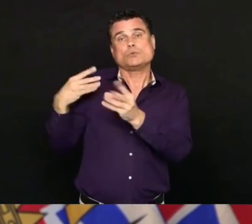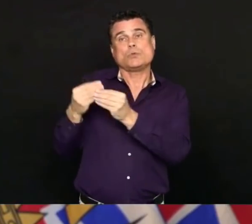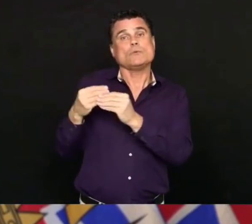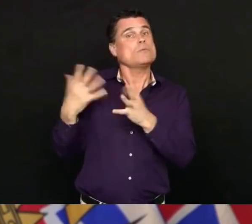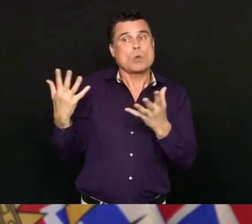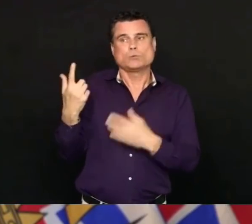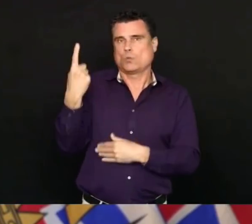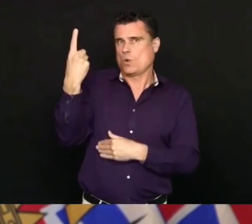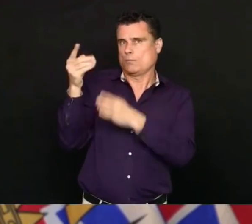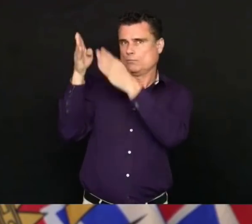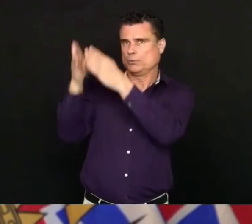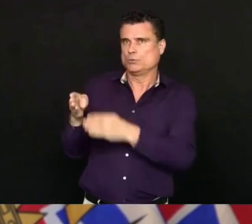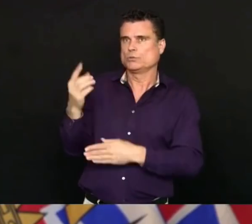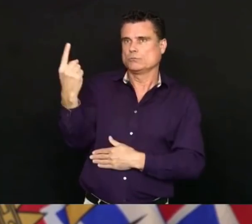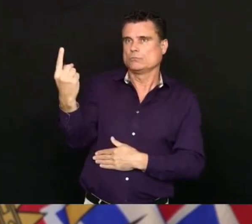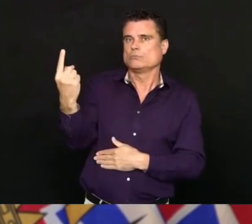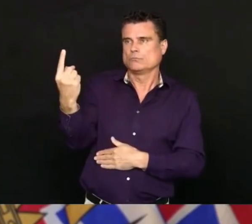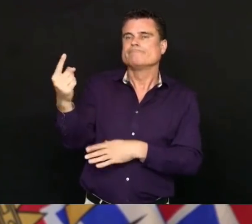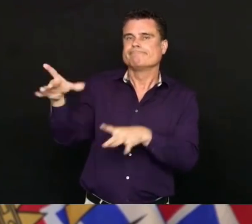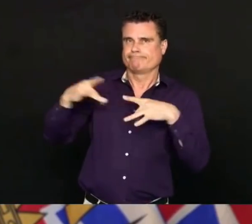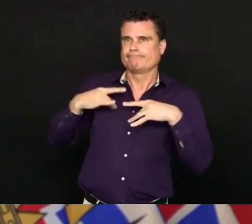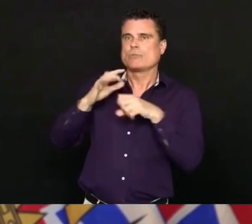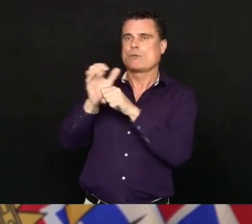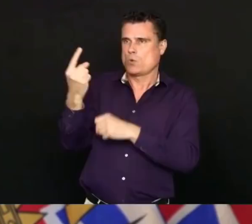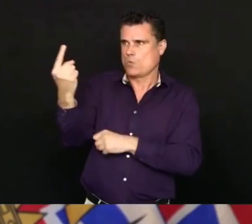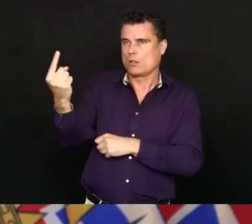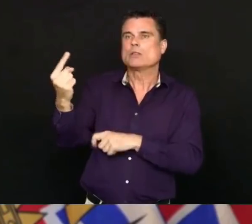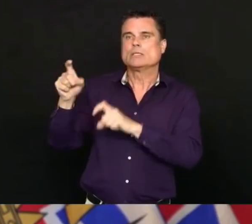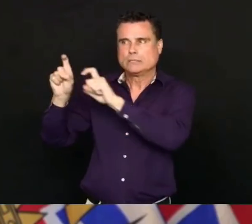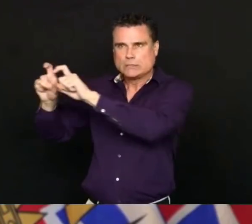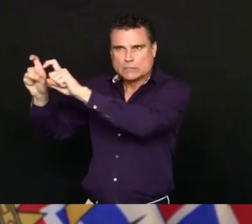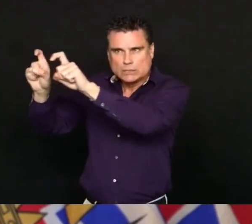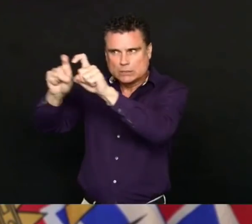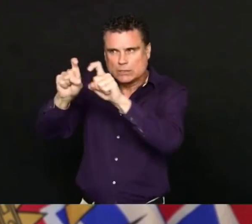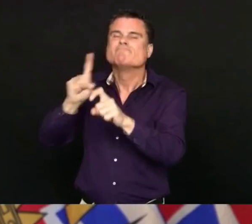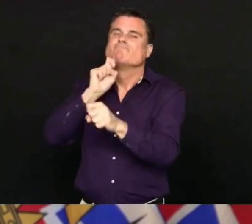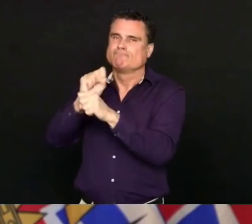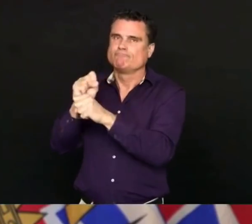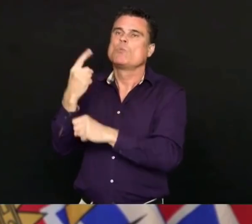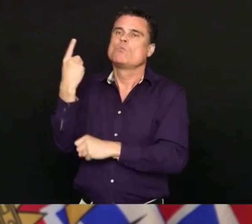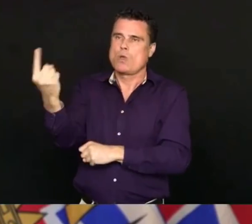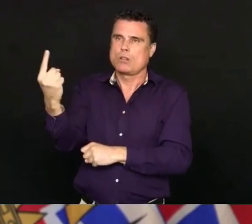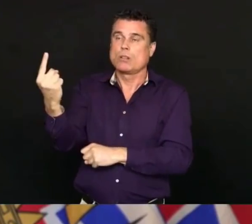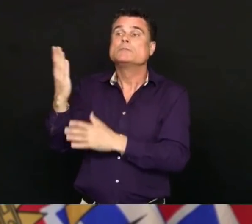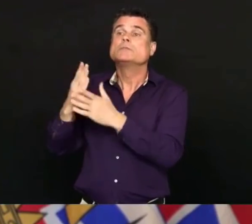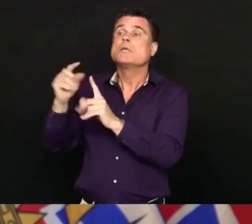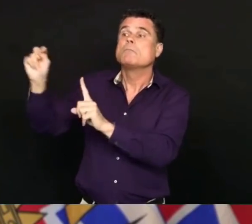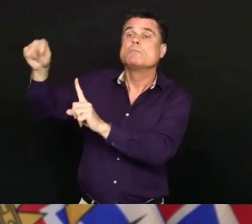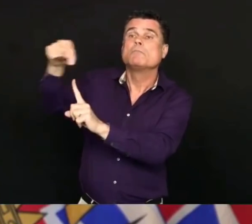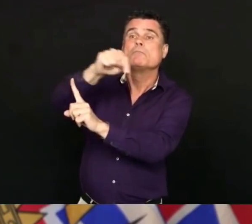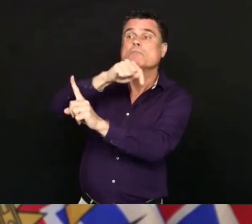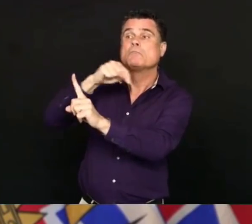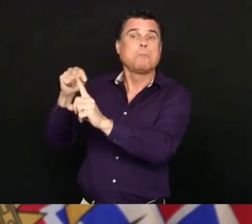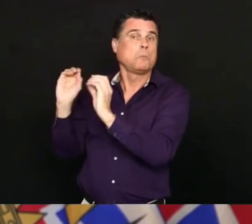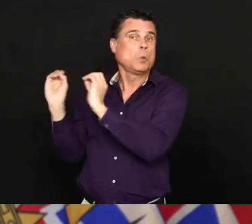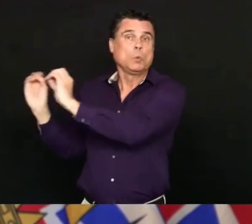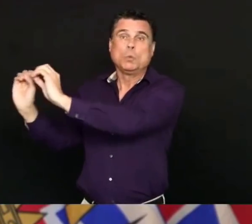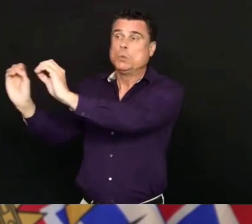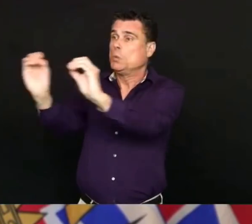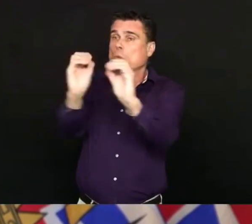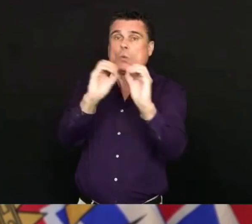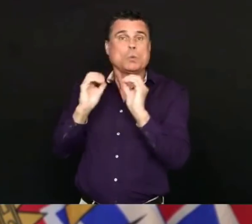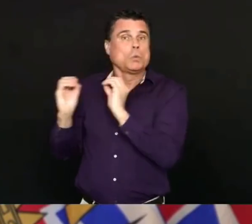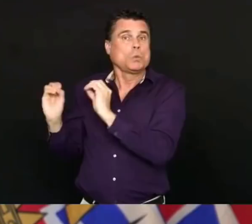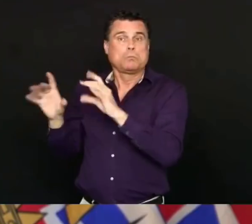And there have been a number of negative tests in that outbreak response. The other large outbreak